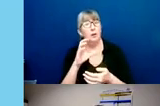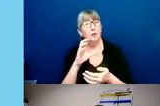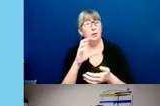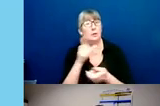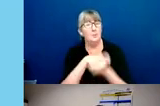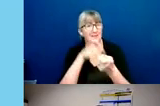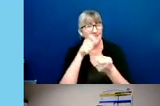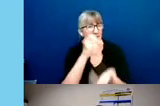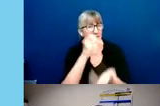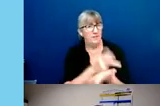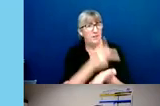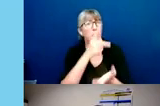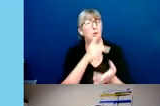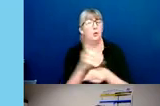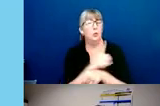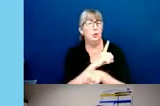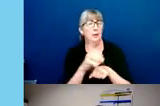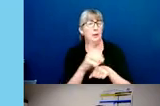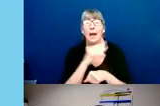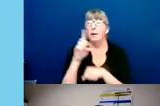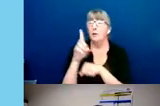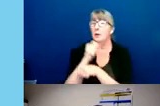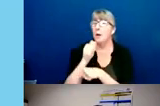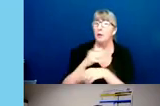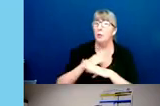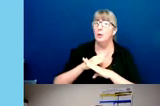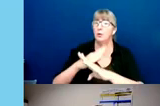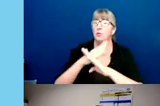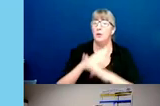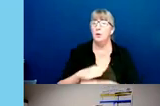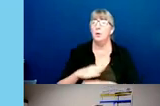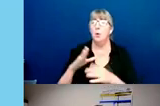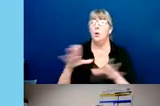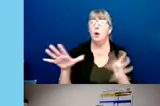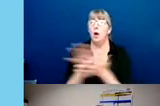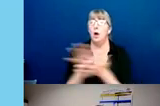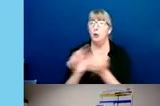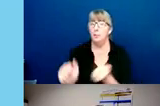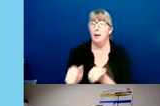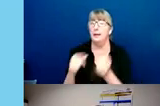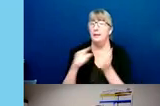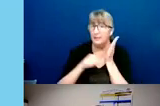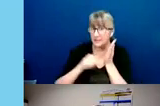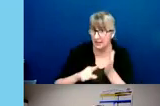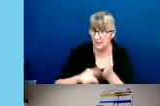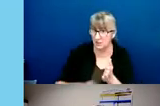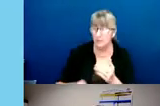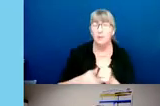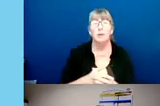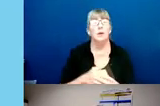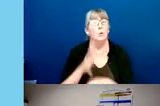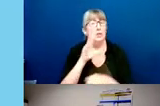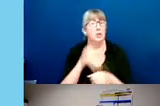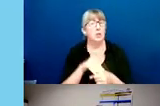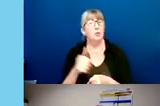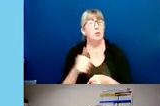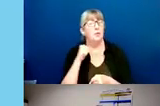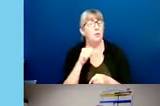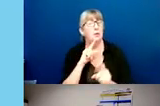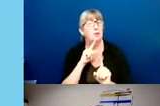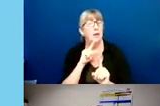There's also a duty not to interfere with or undermine an investigation. This includes refusing to answer questions,